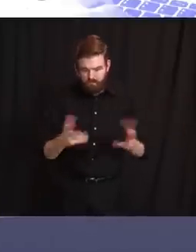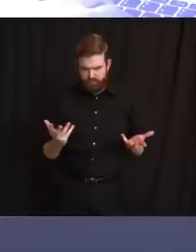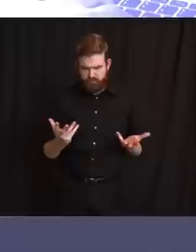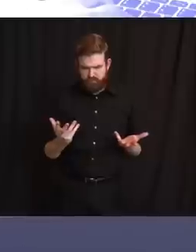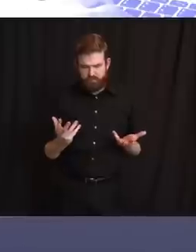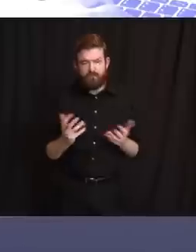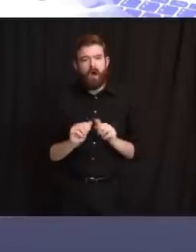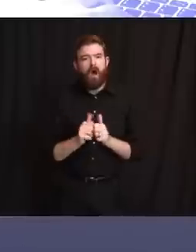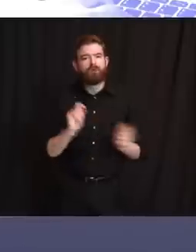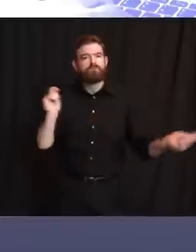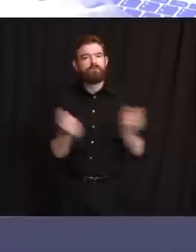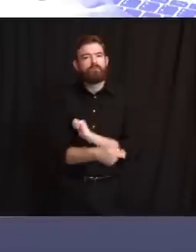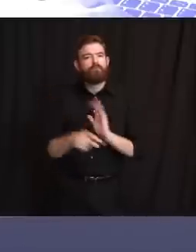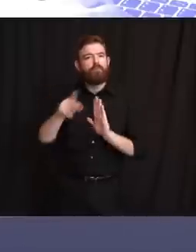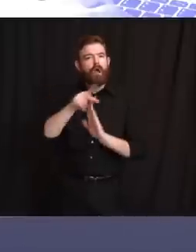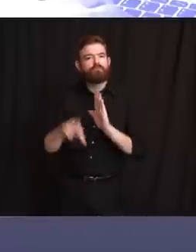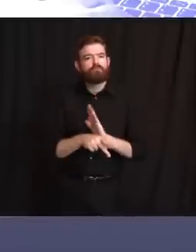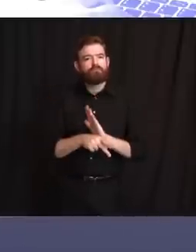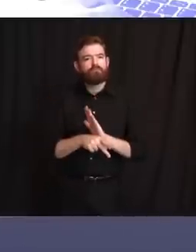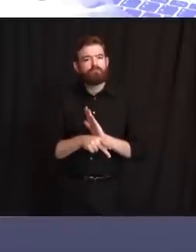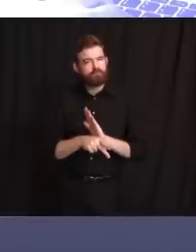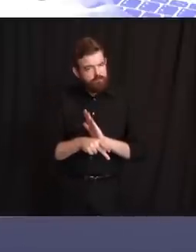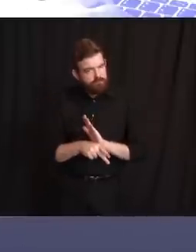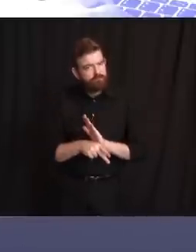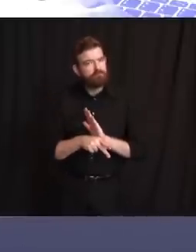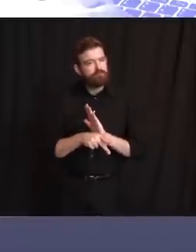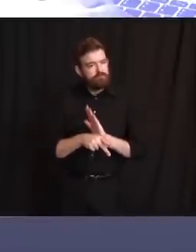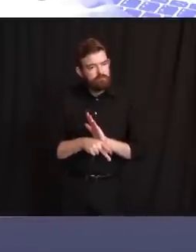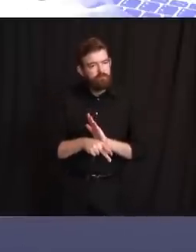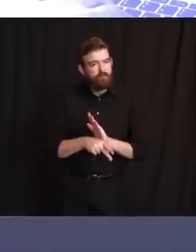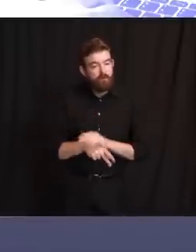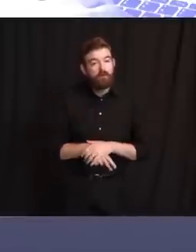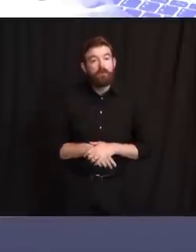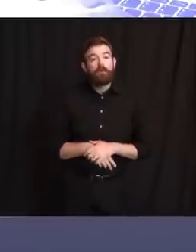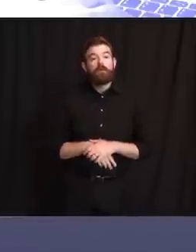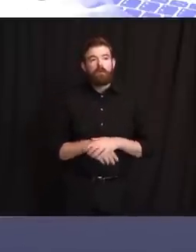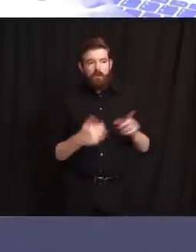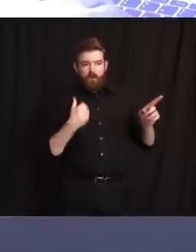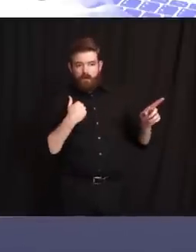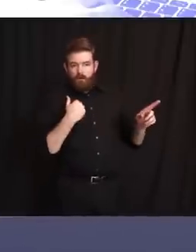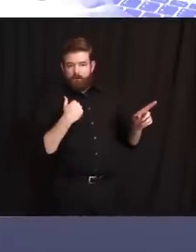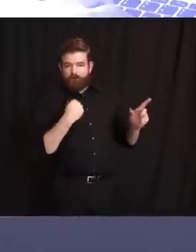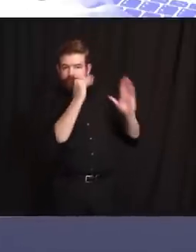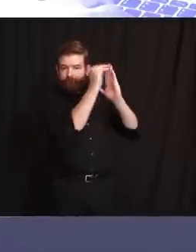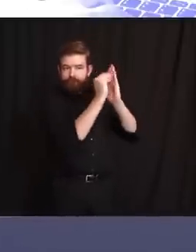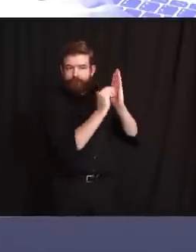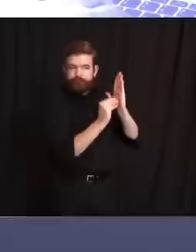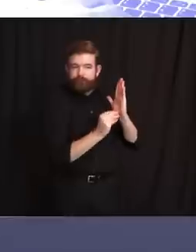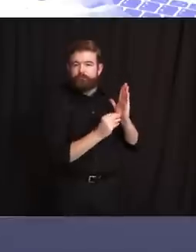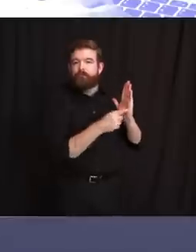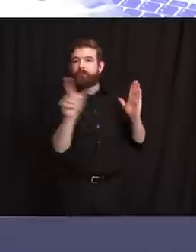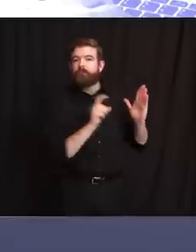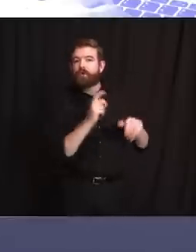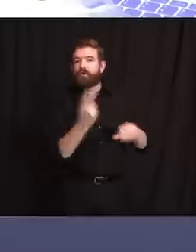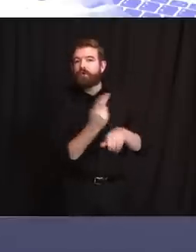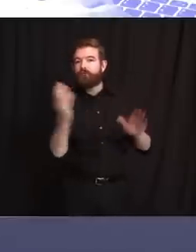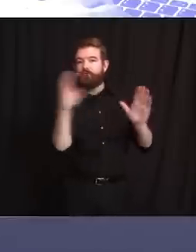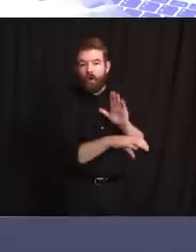collected through our new use of force database. And we plan to issue this new policy no later than the end of this year.